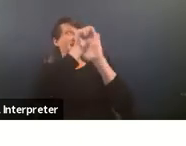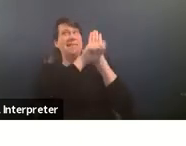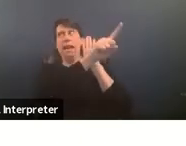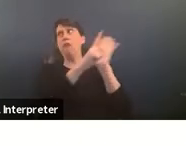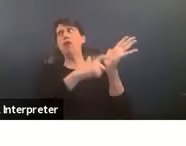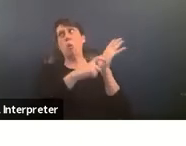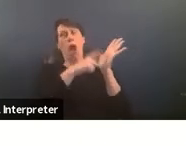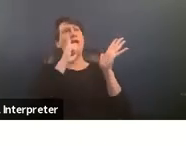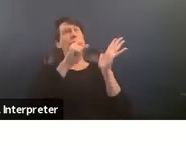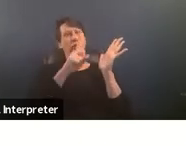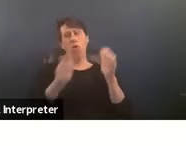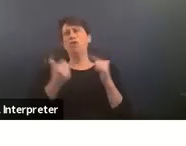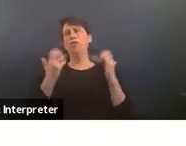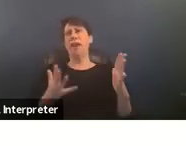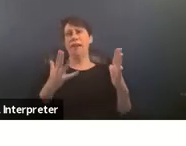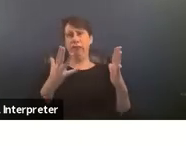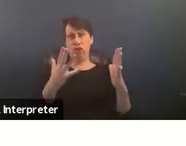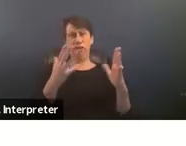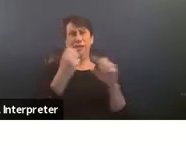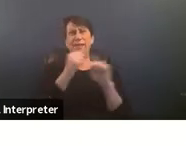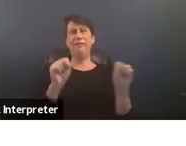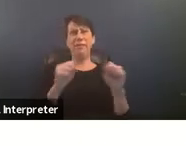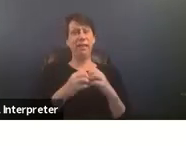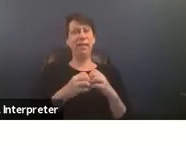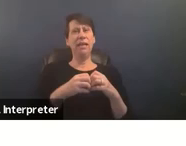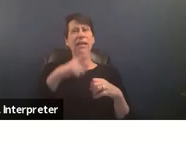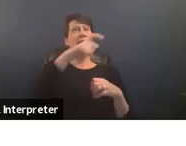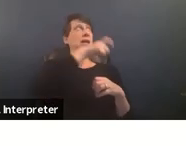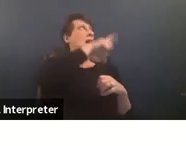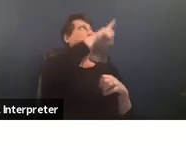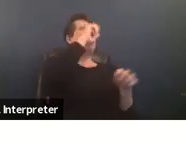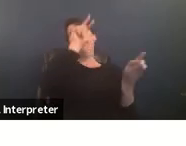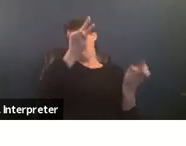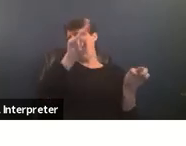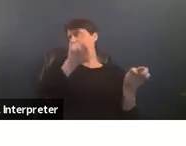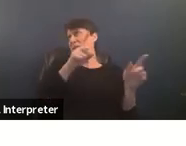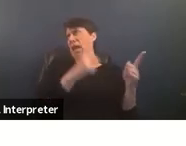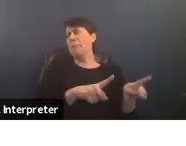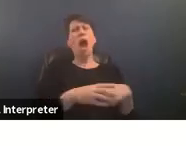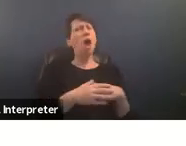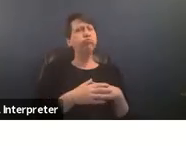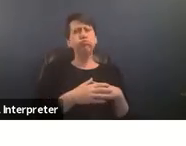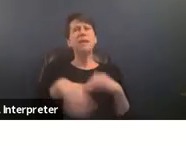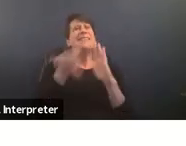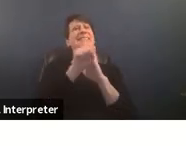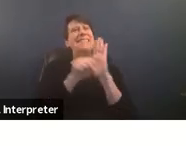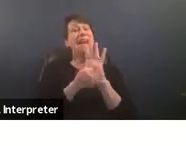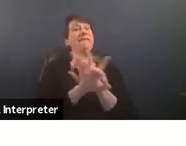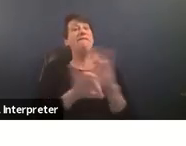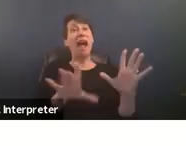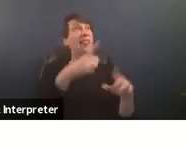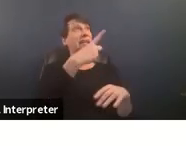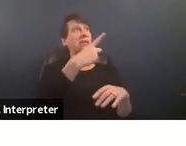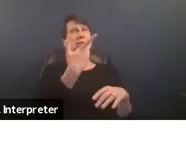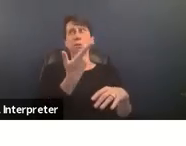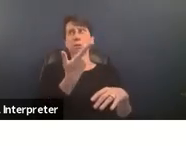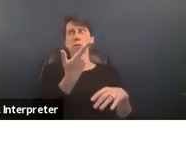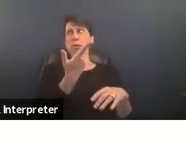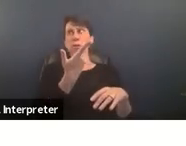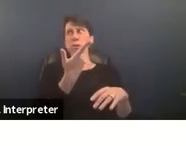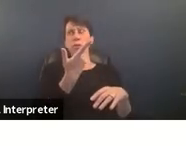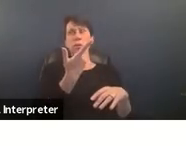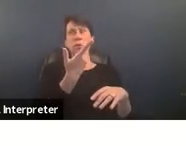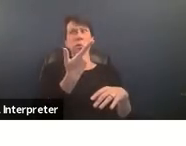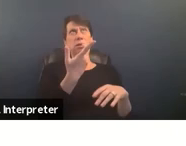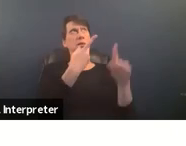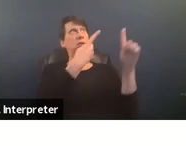policing is not an inevitability state violence is not a necessary byproduct of